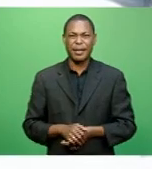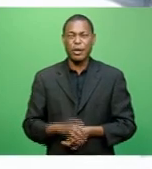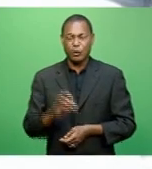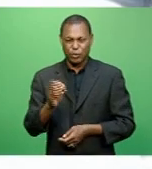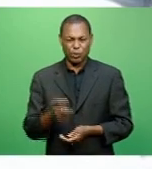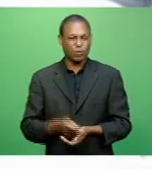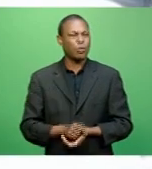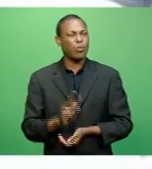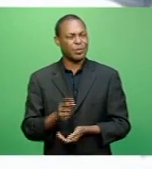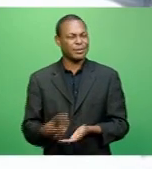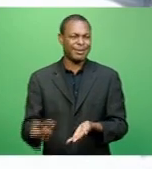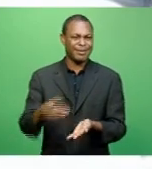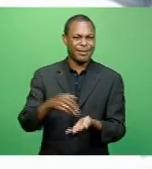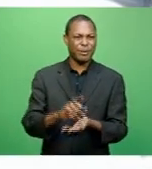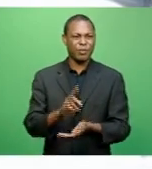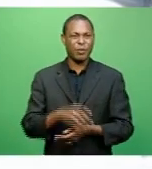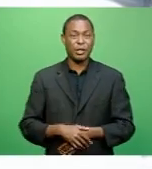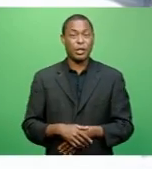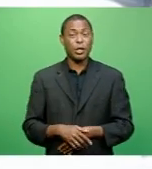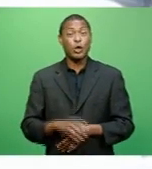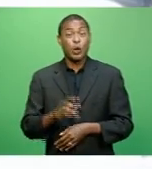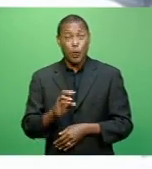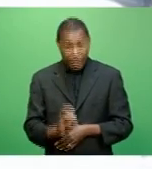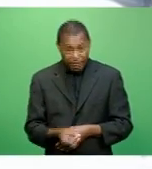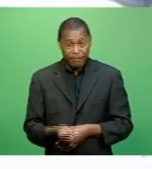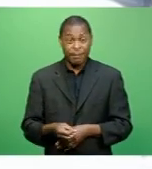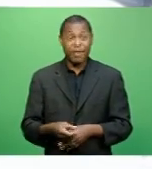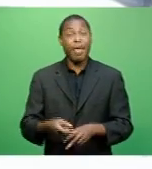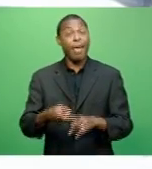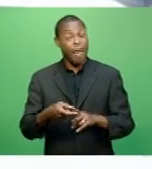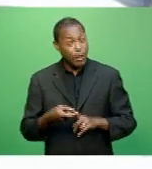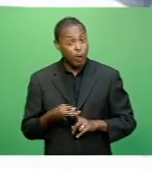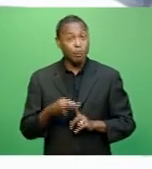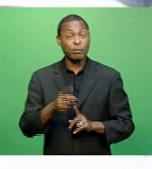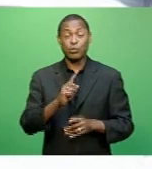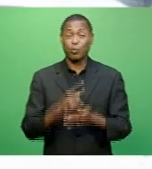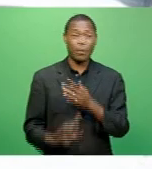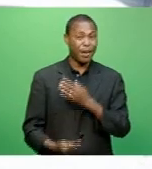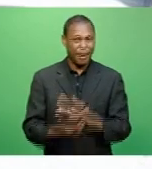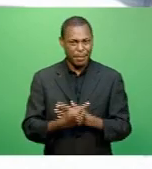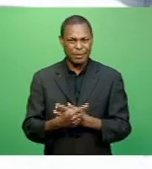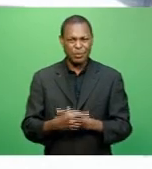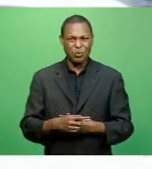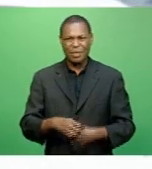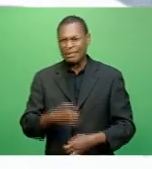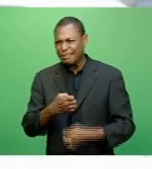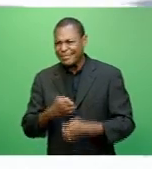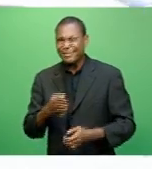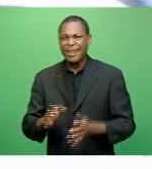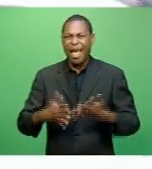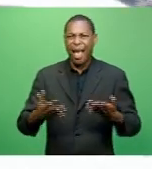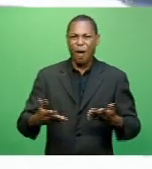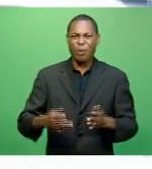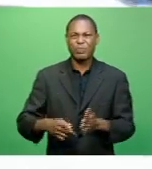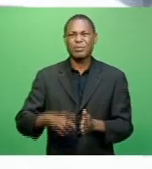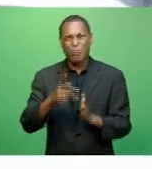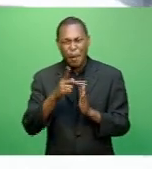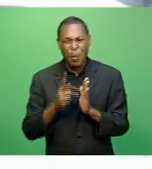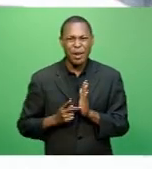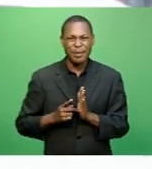critical amendment, if adopted, will introduce dispute resolution mechanisms between political parties.